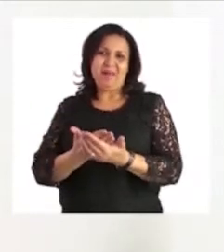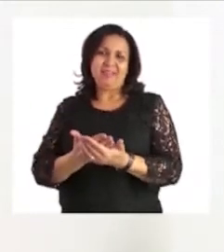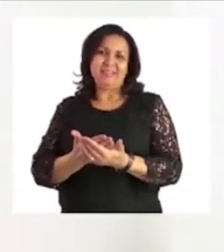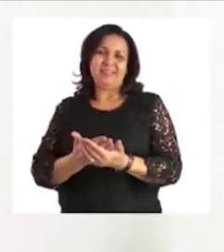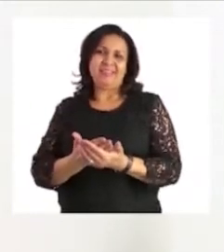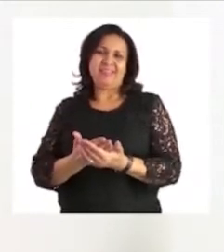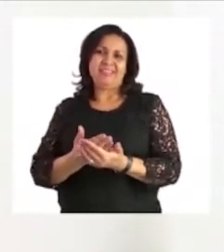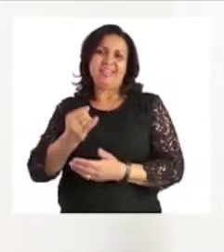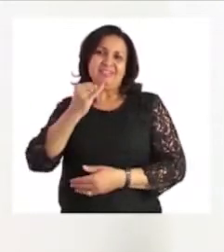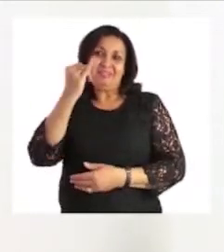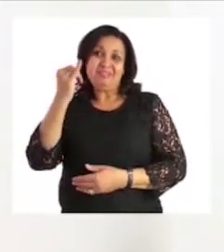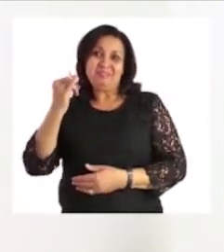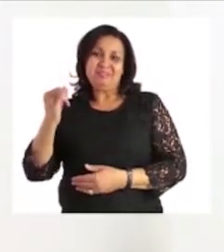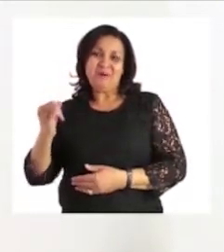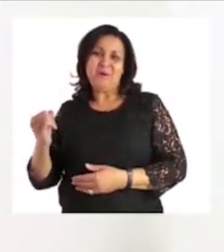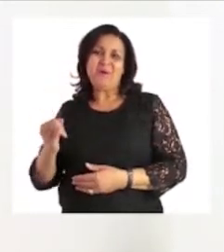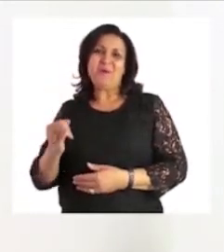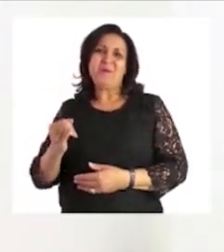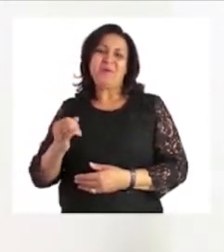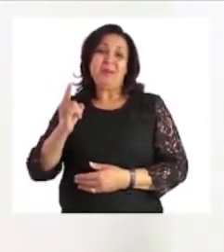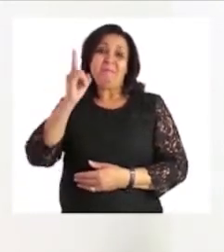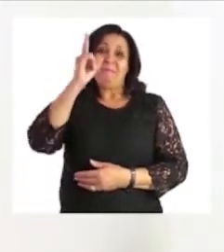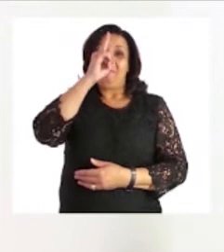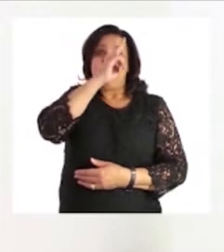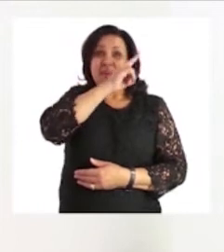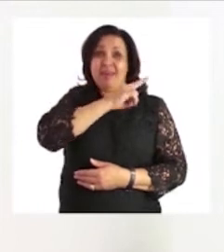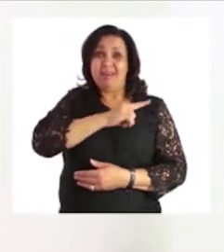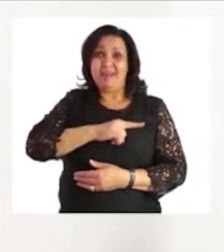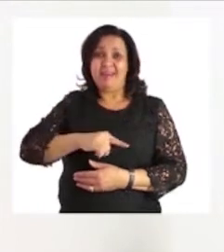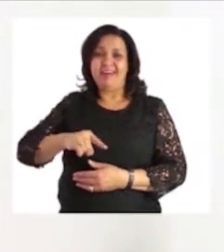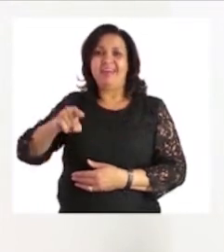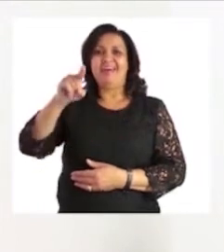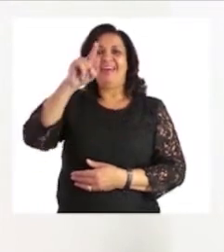the big circle and the small one next to each other.